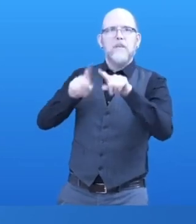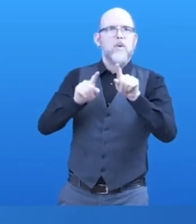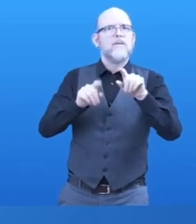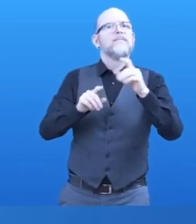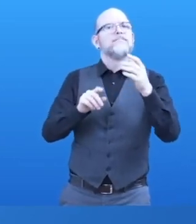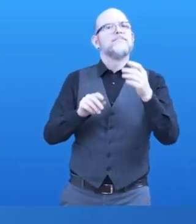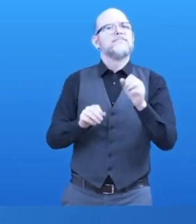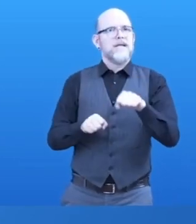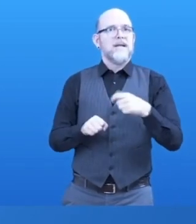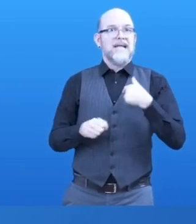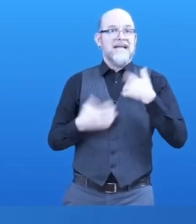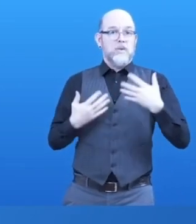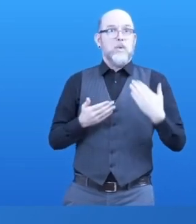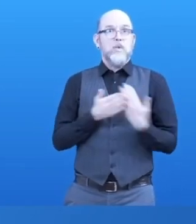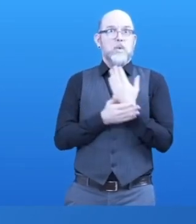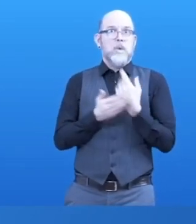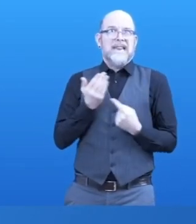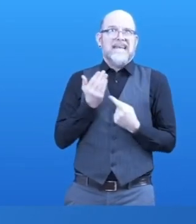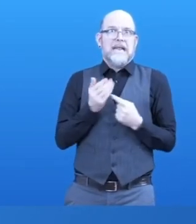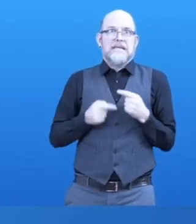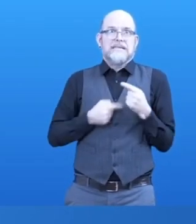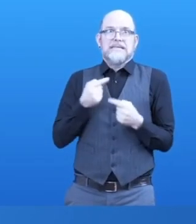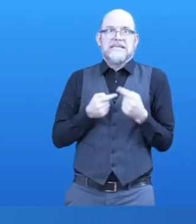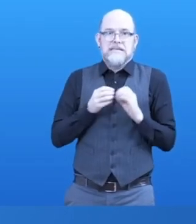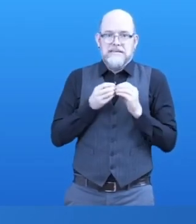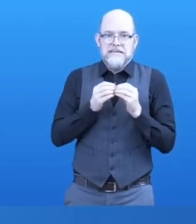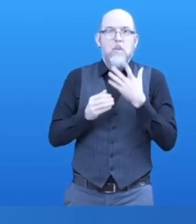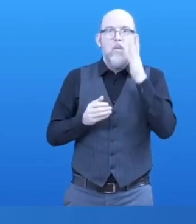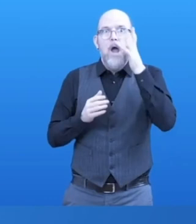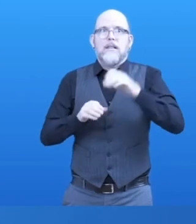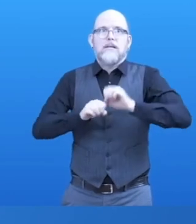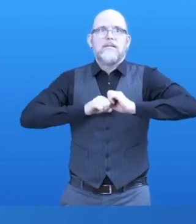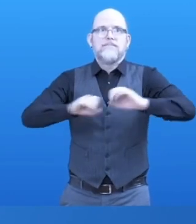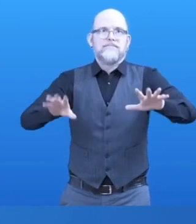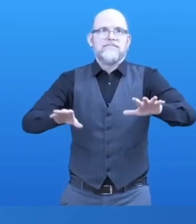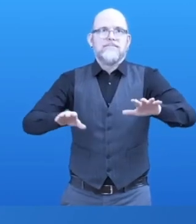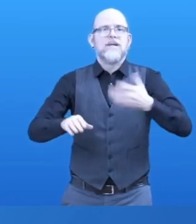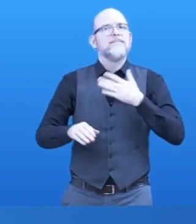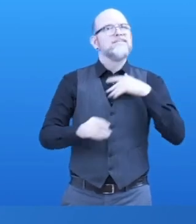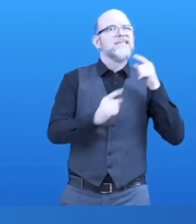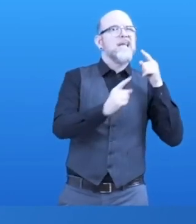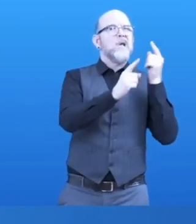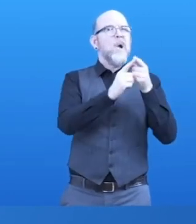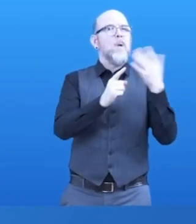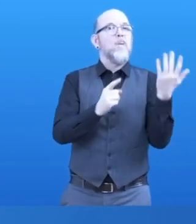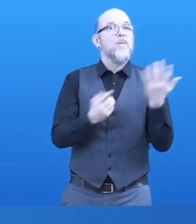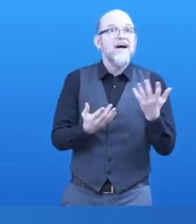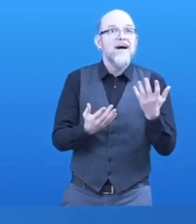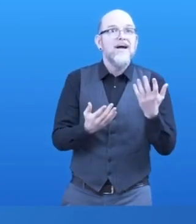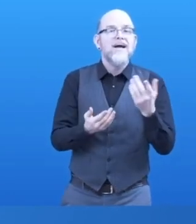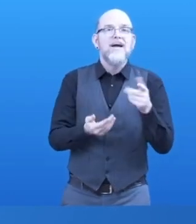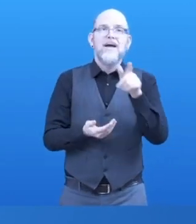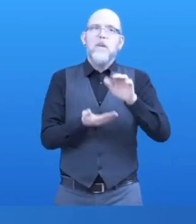Our mission is to move braille from accessibility to wider usability and finally to affordability